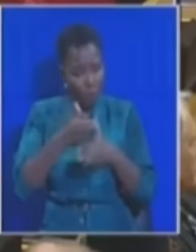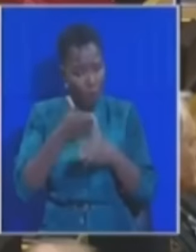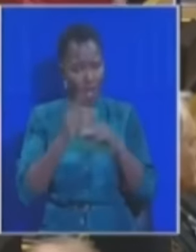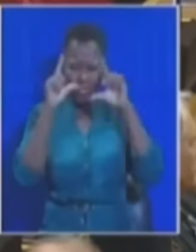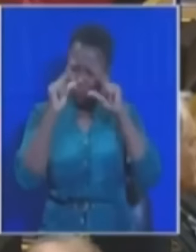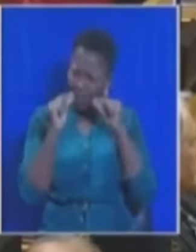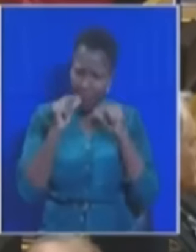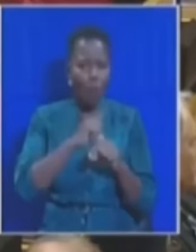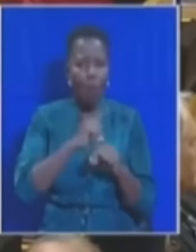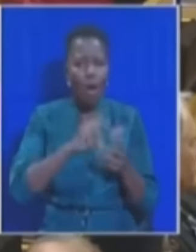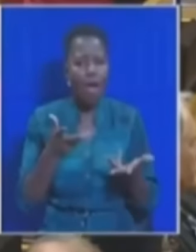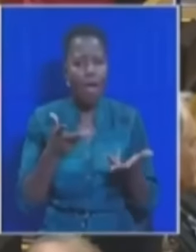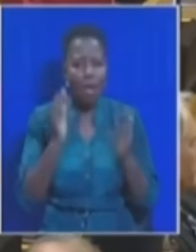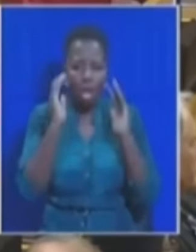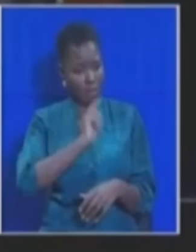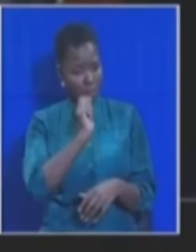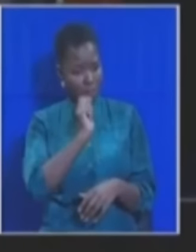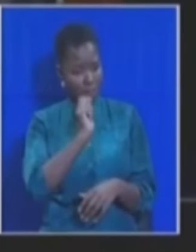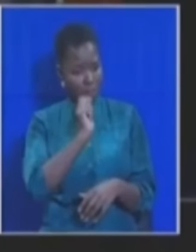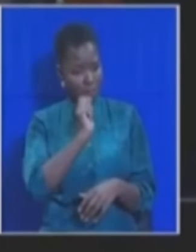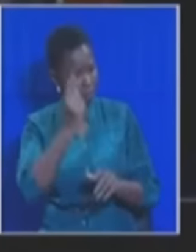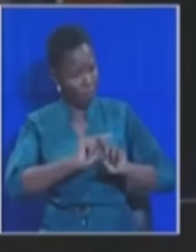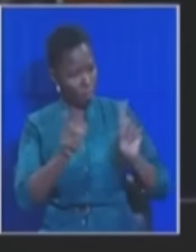We pay you, don't sleep here.